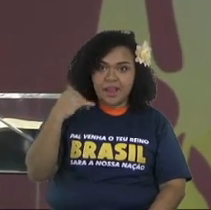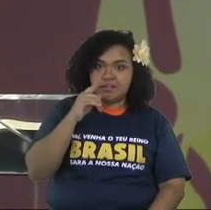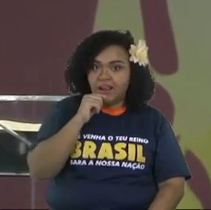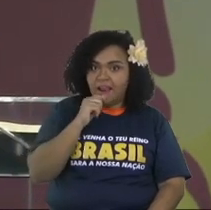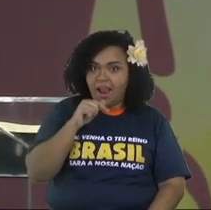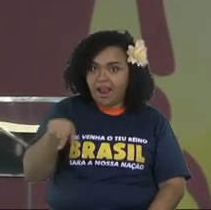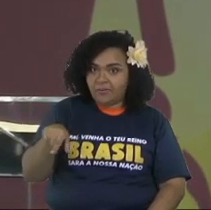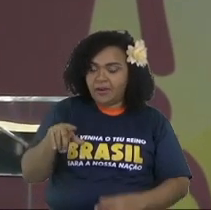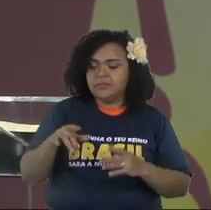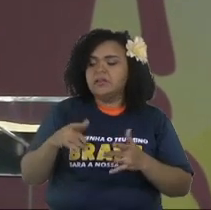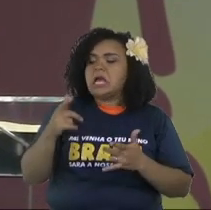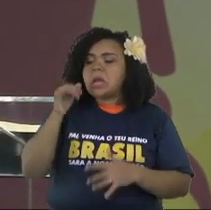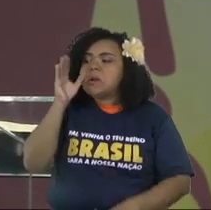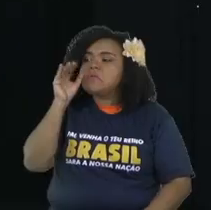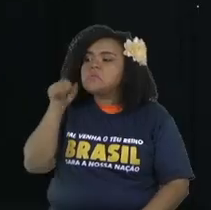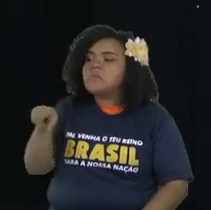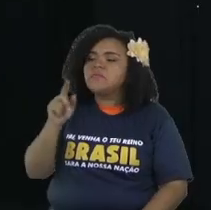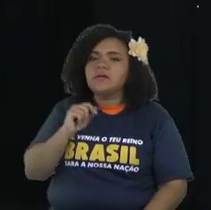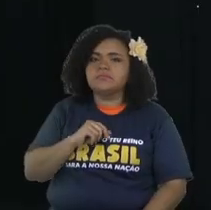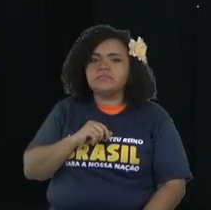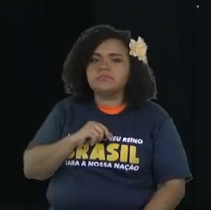they entered in the house of a